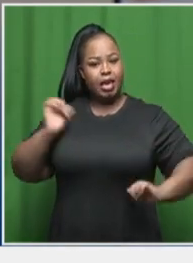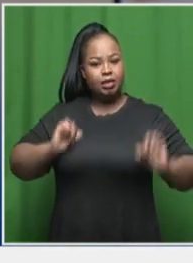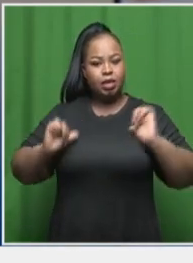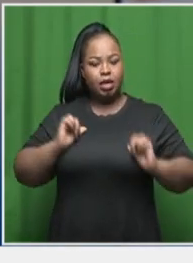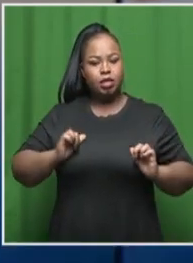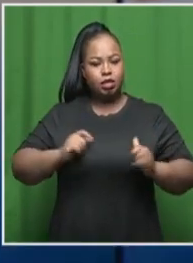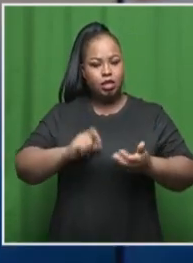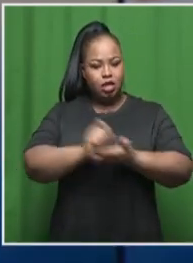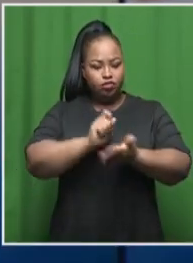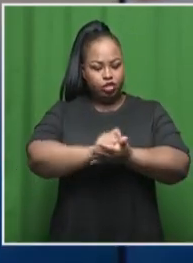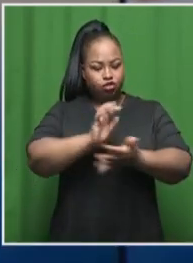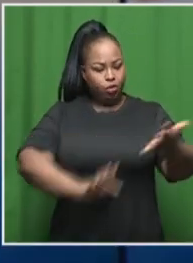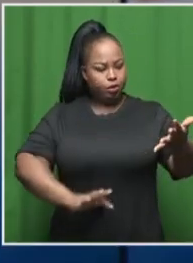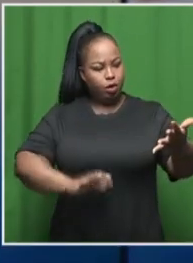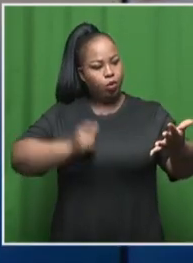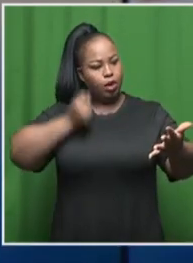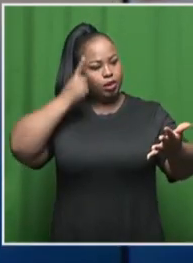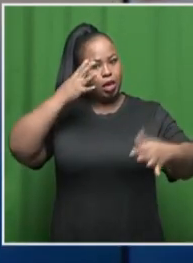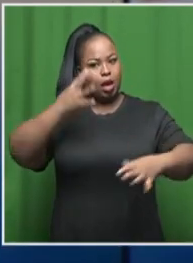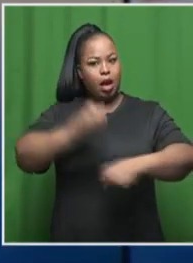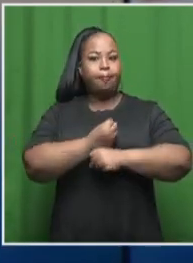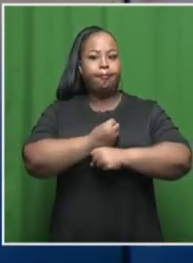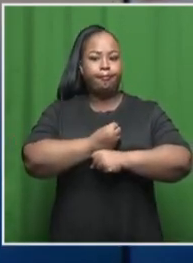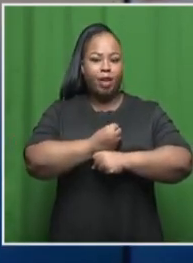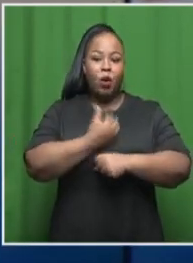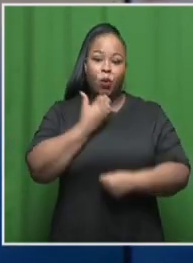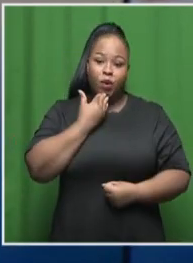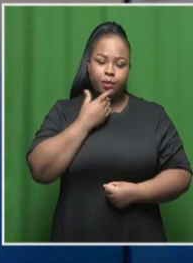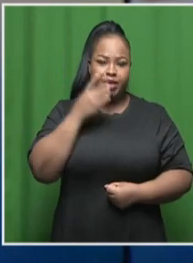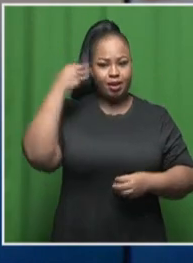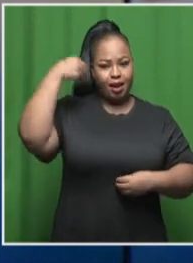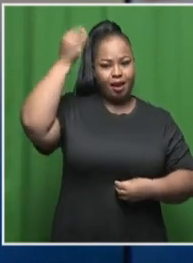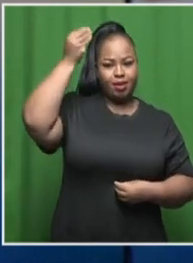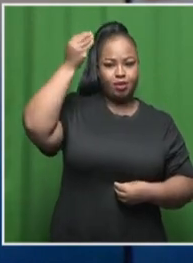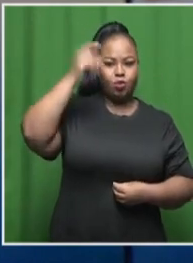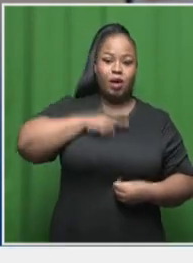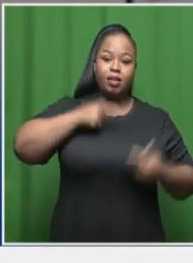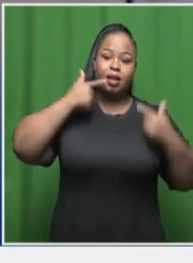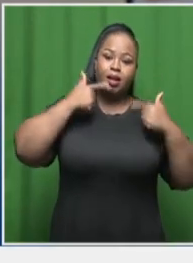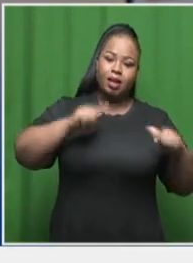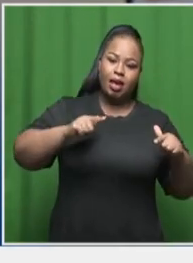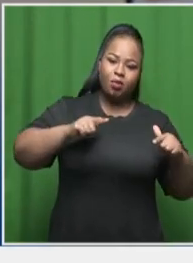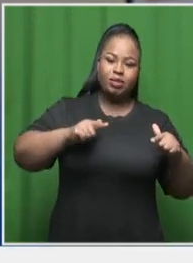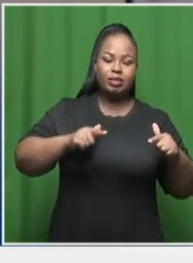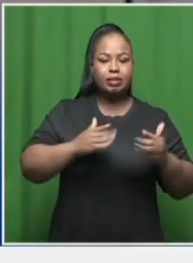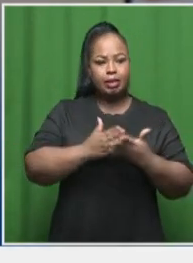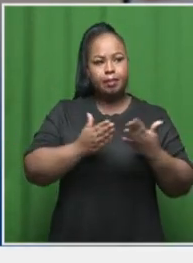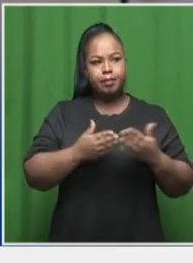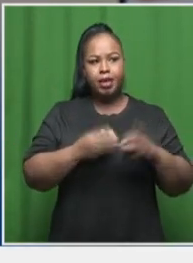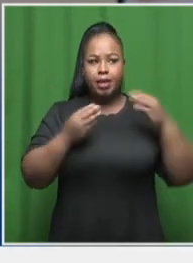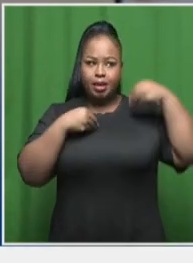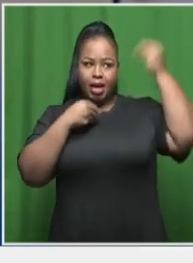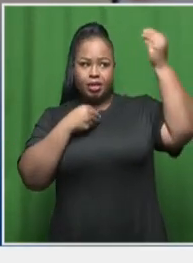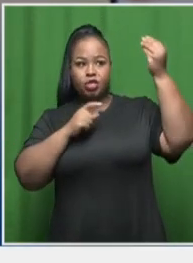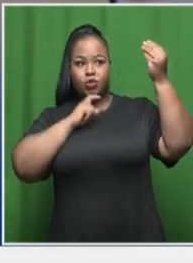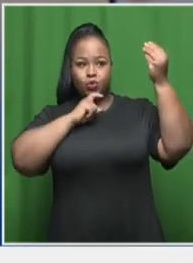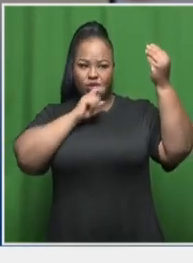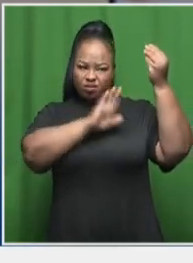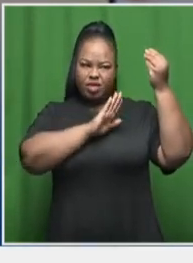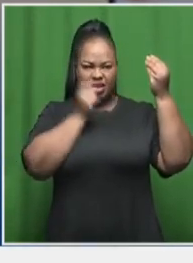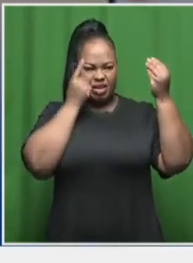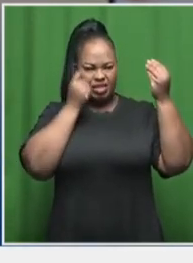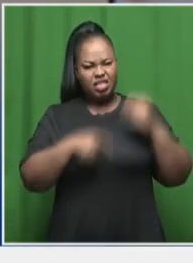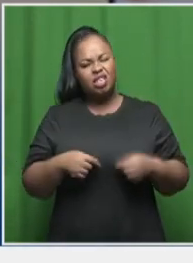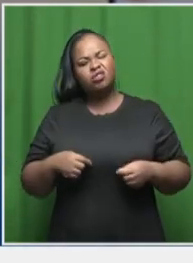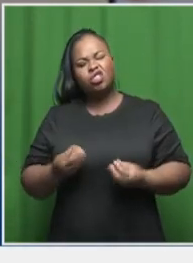actually, you know, understood more by the adults because there's languages, there's language that's used that adults will understand